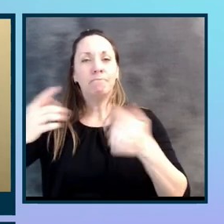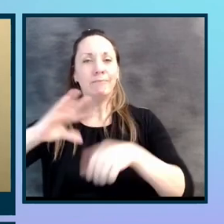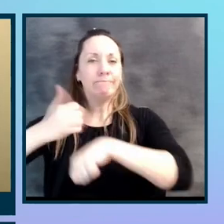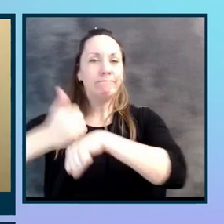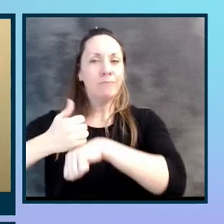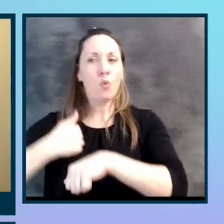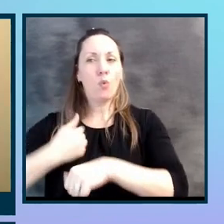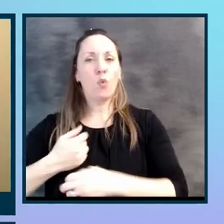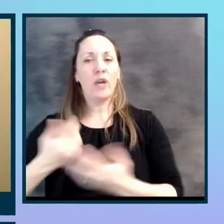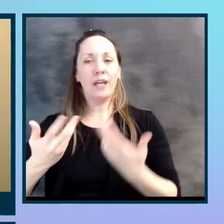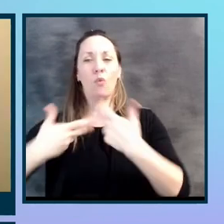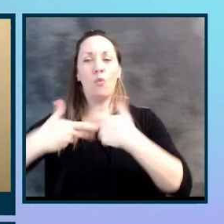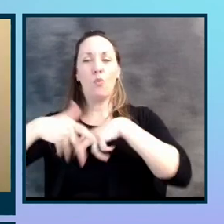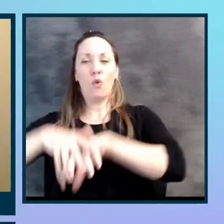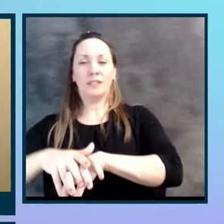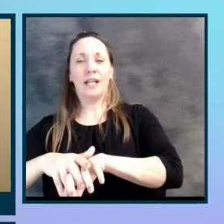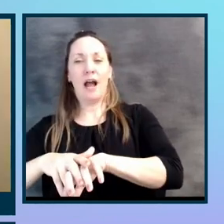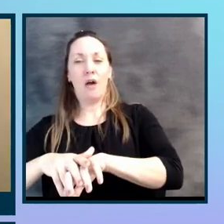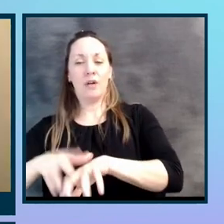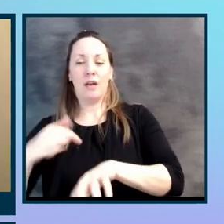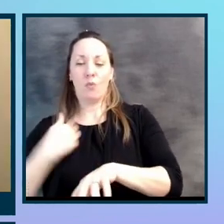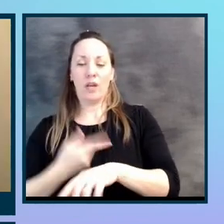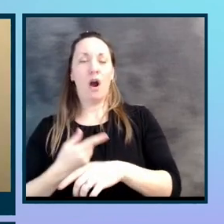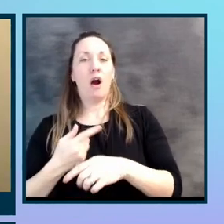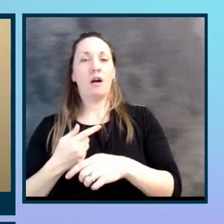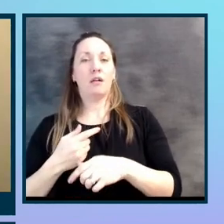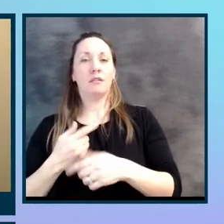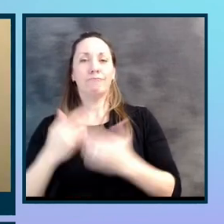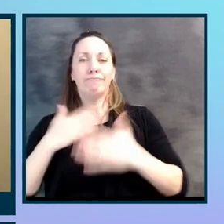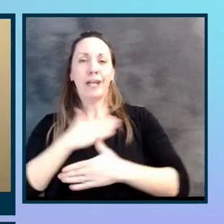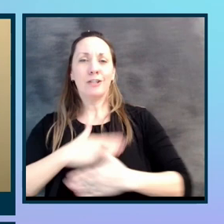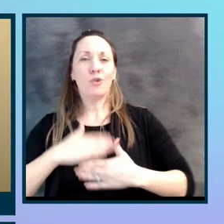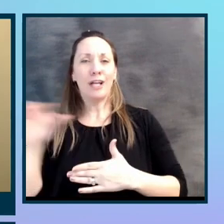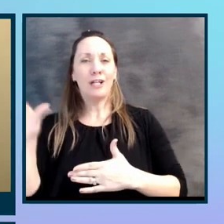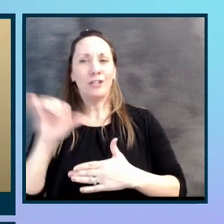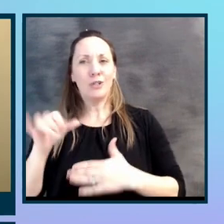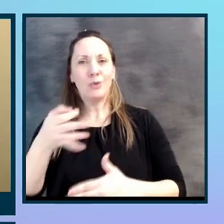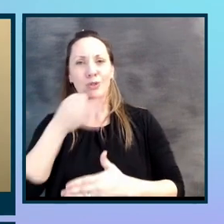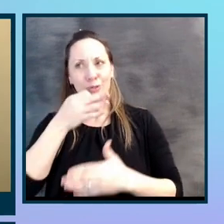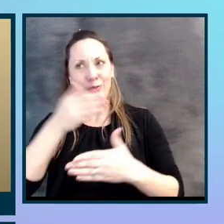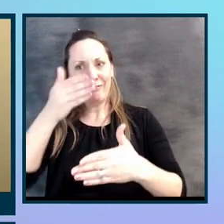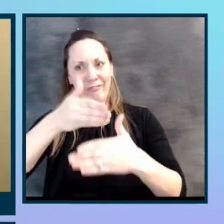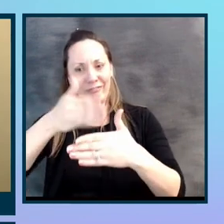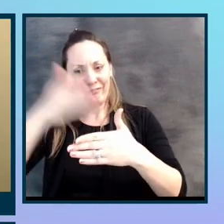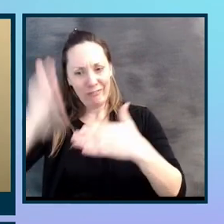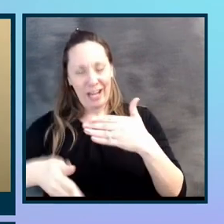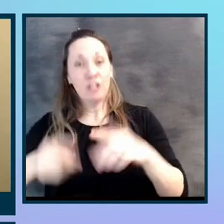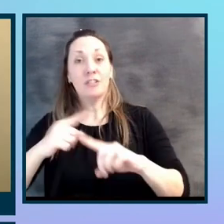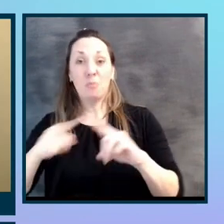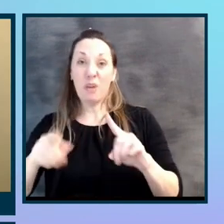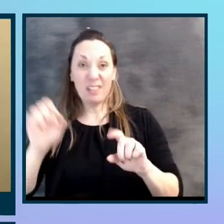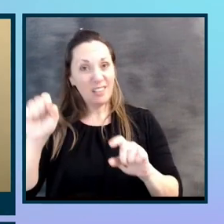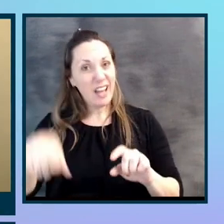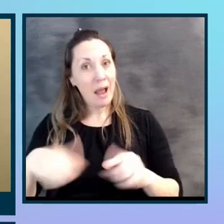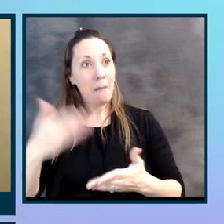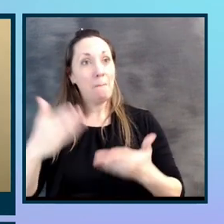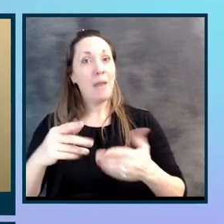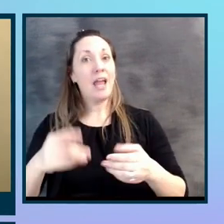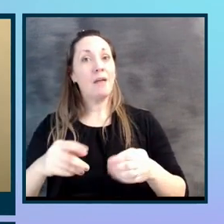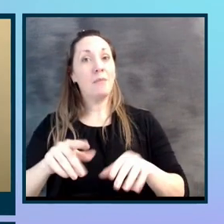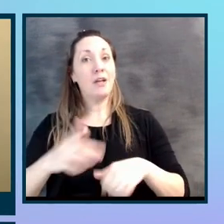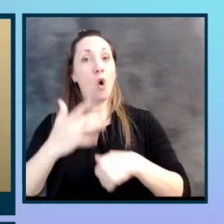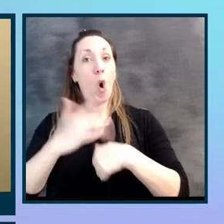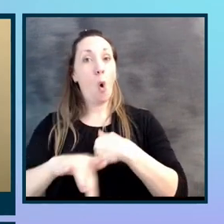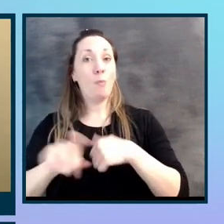worked it out and we're enjoying it as well. And, uh, we're going to the home stretch. So yeah, of course, maybe we can open up a second hockey league,